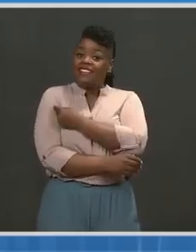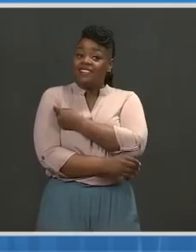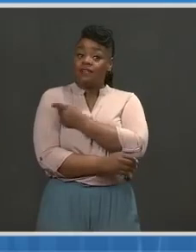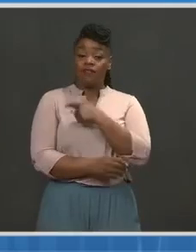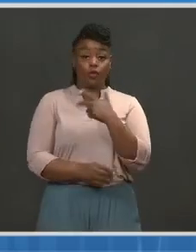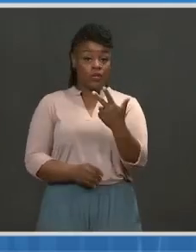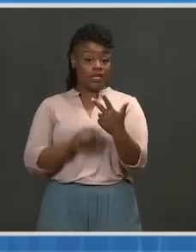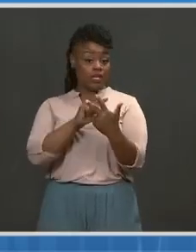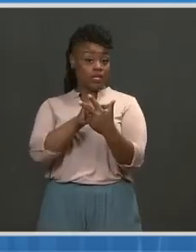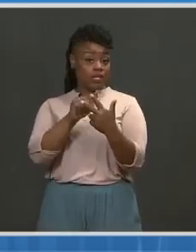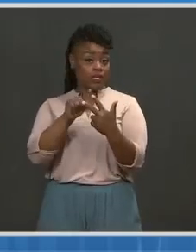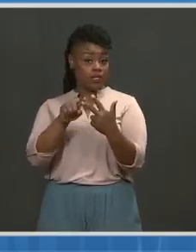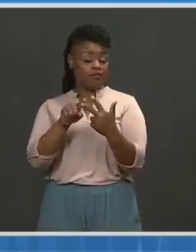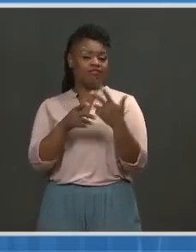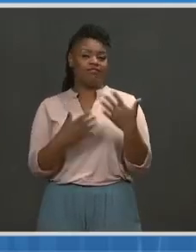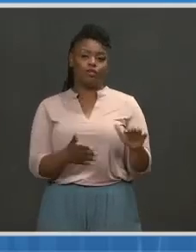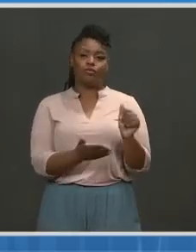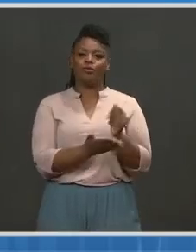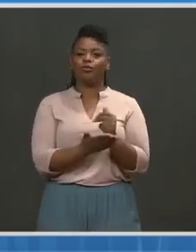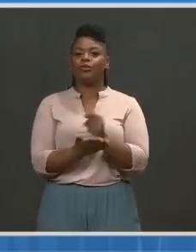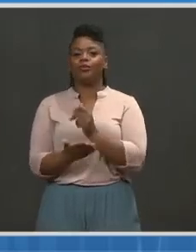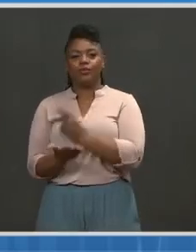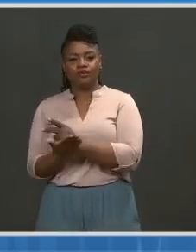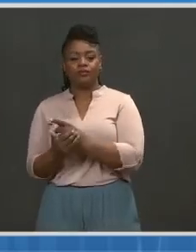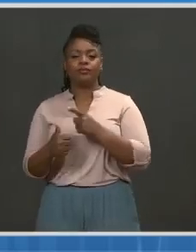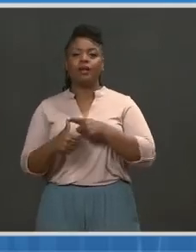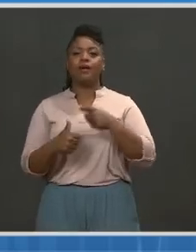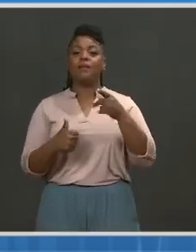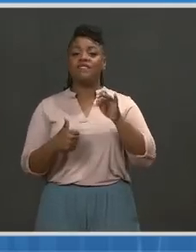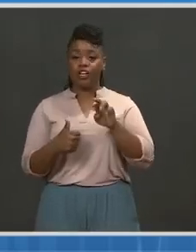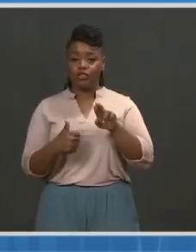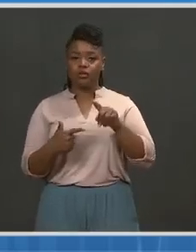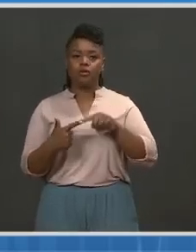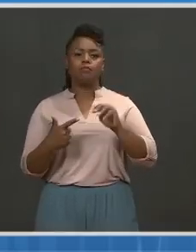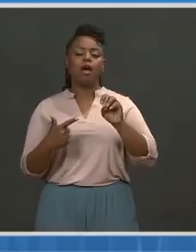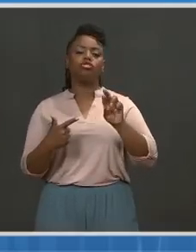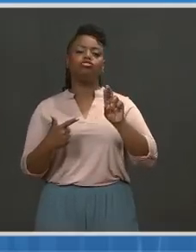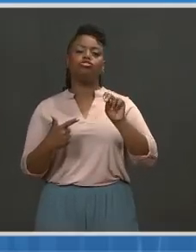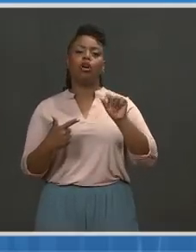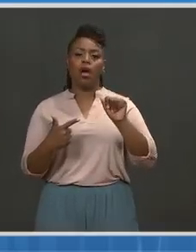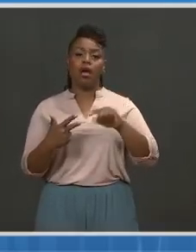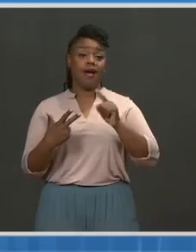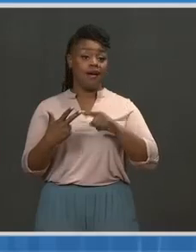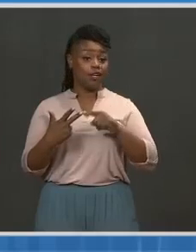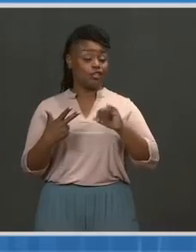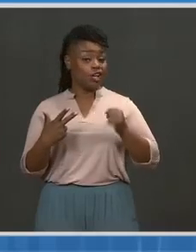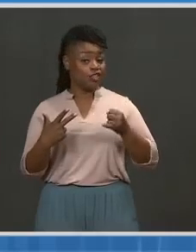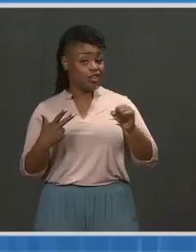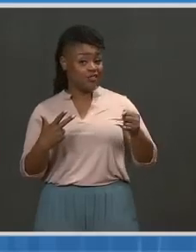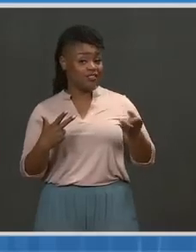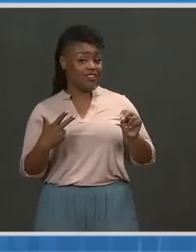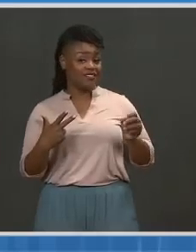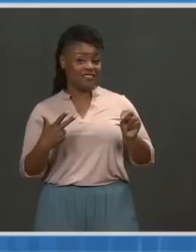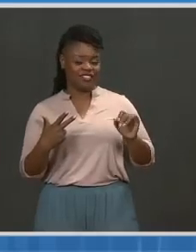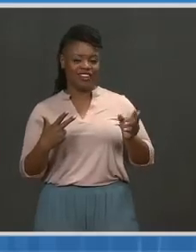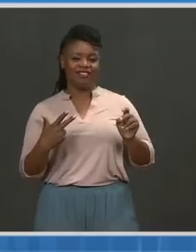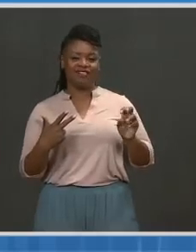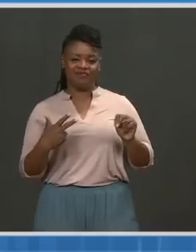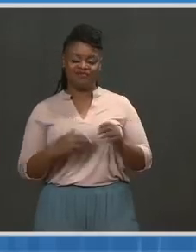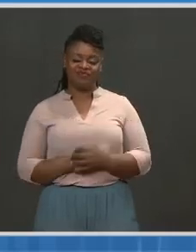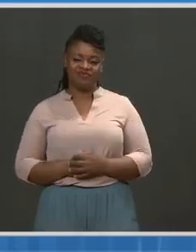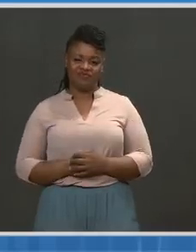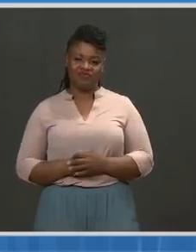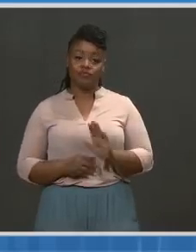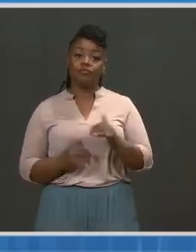approved vaccines, Pfizer, Moderna, and Johnson & Johnson. There are now a total of 84